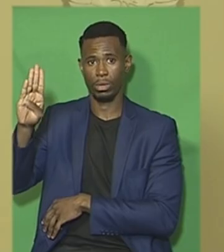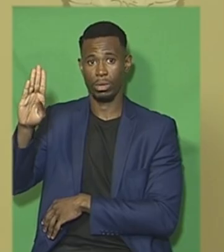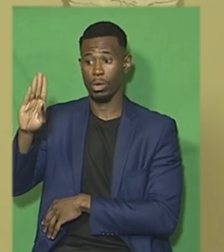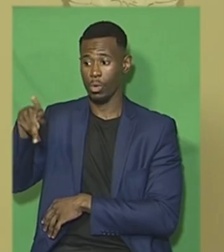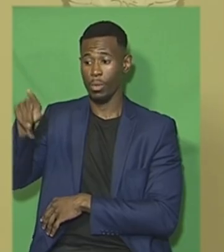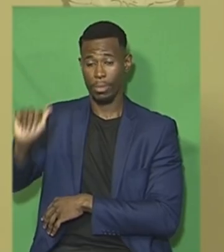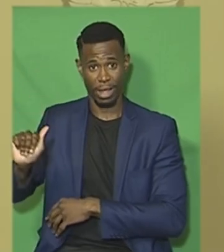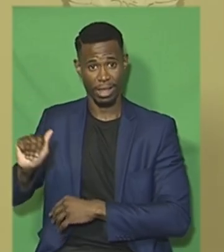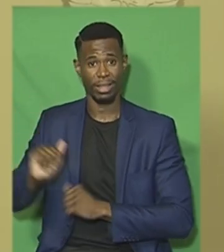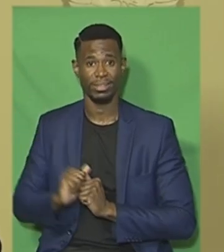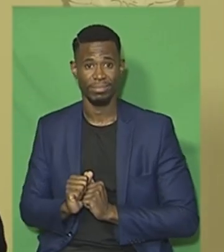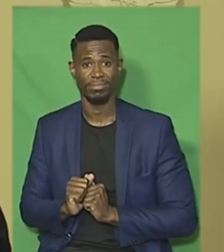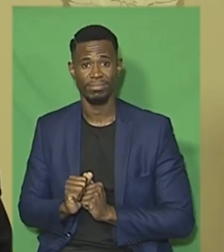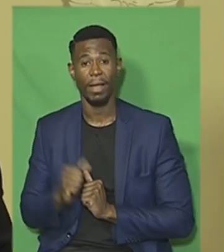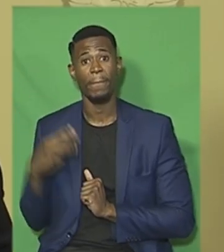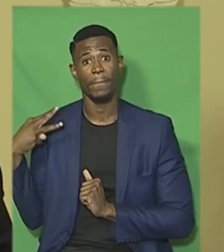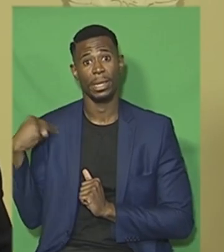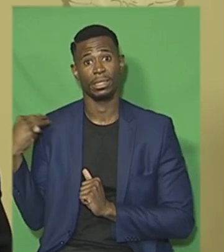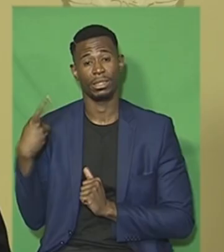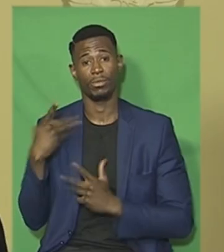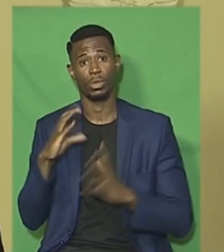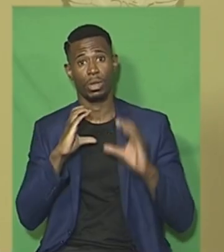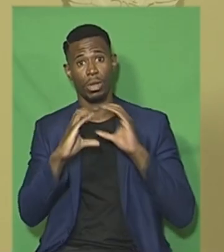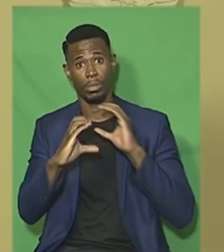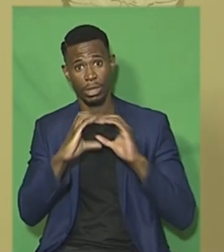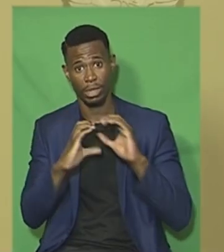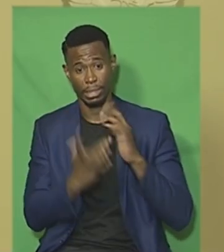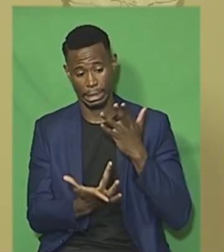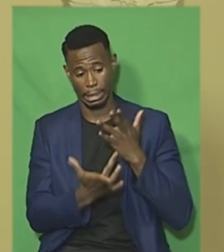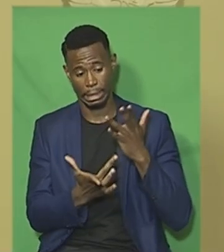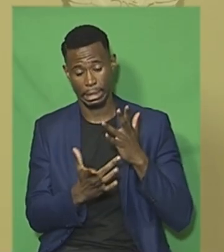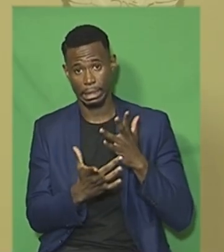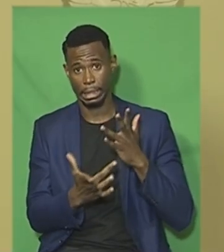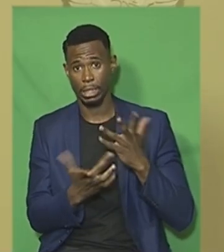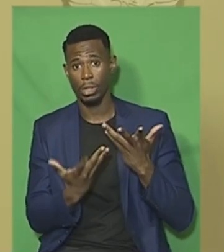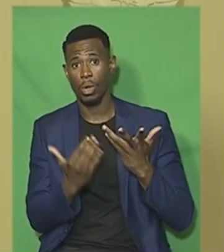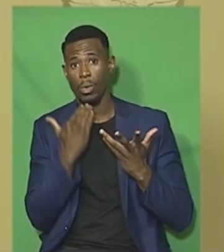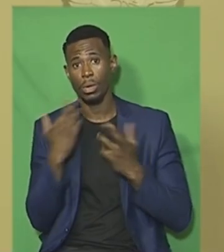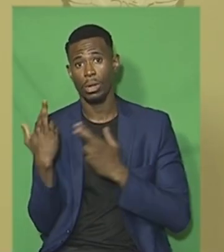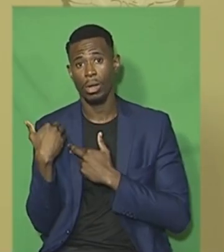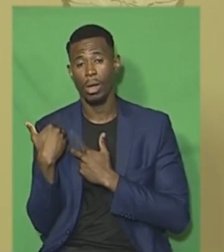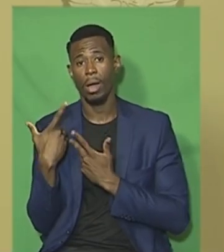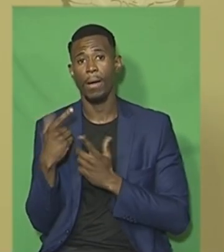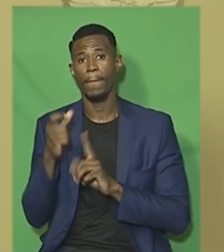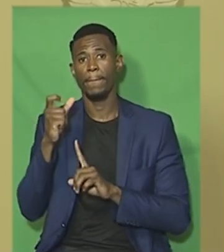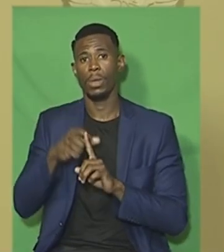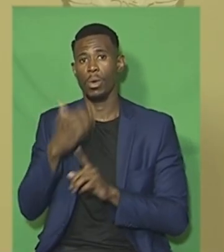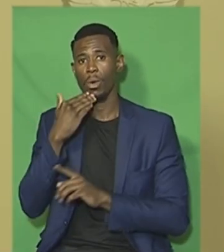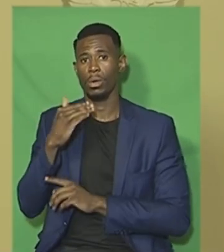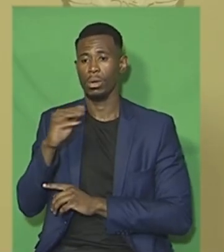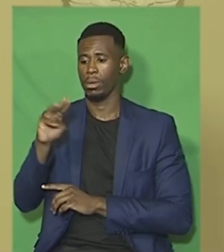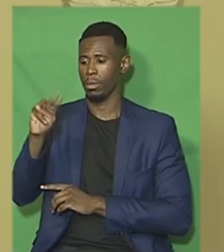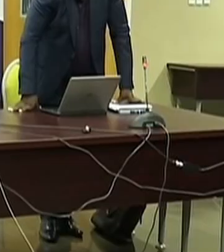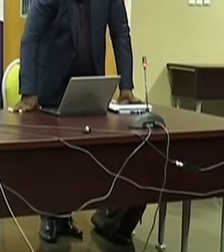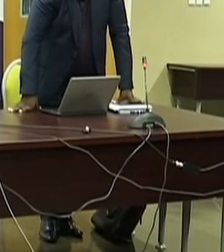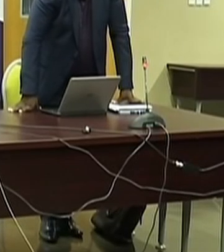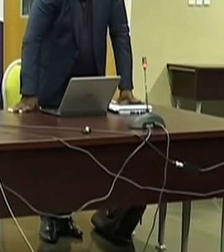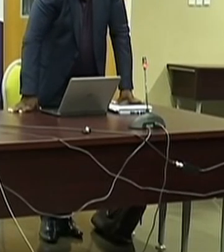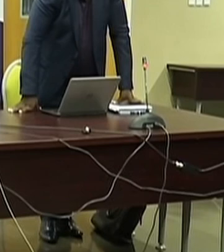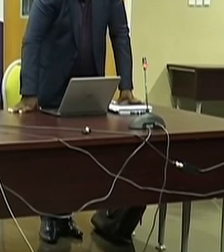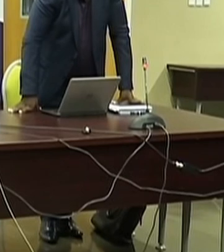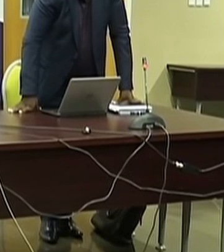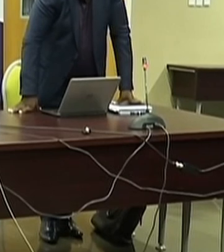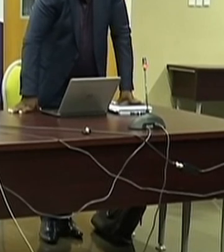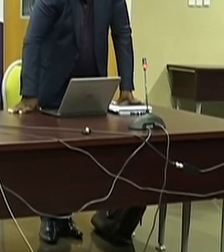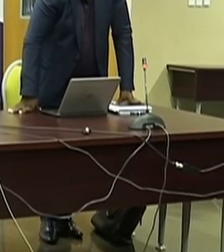Minister of Communications and Digital Technologies will be Mr. Mondli Gungubele. Former